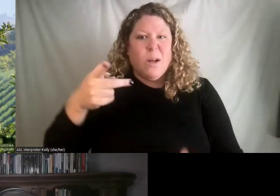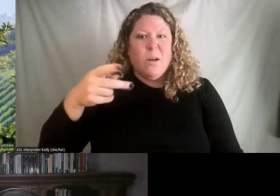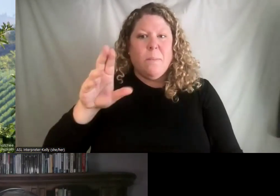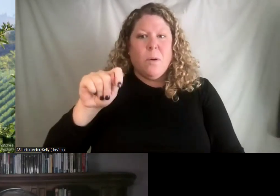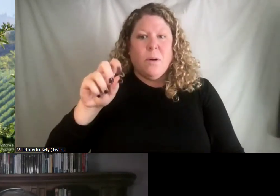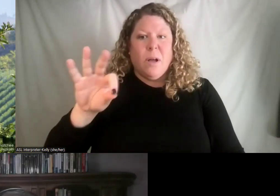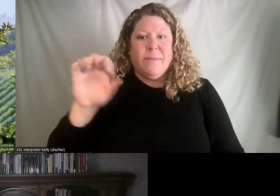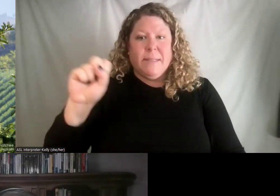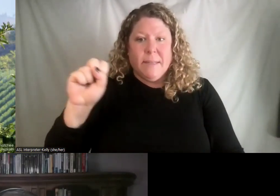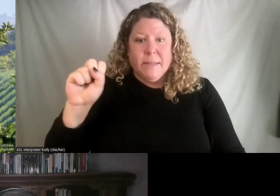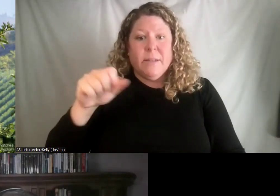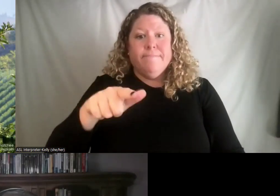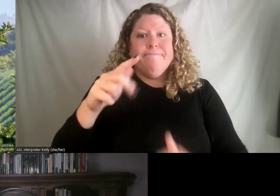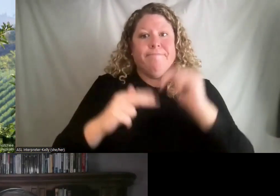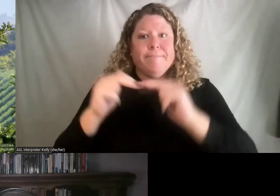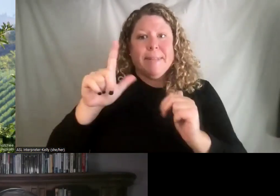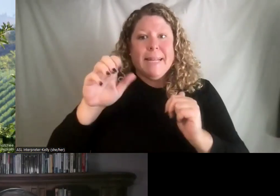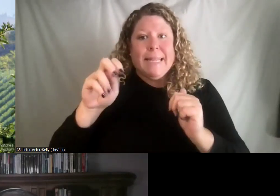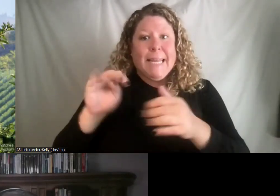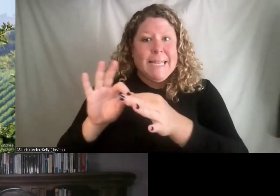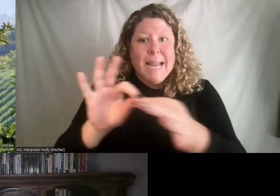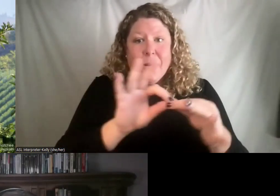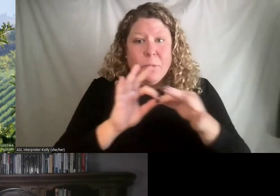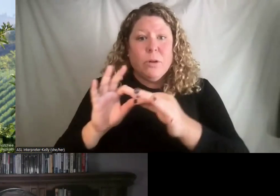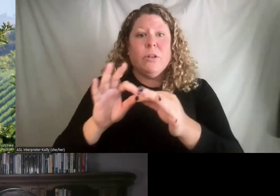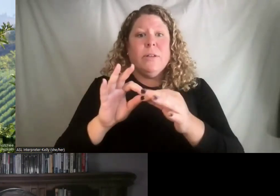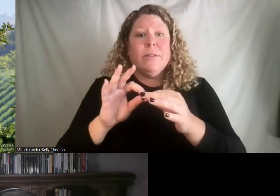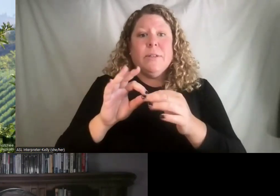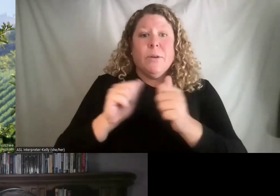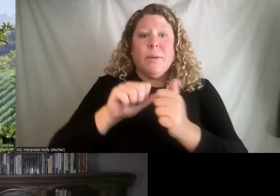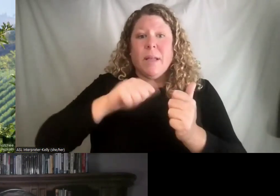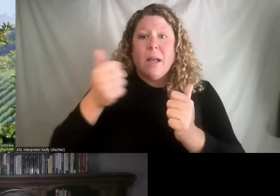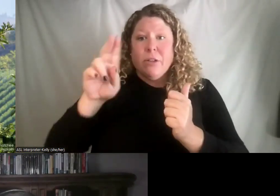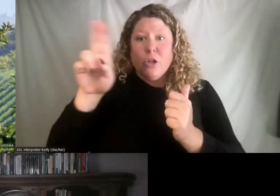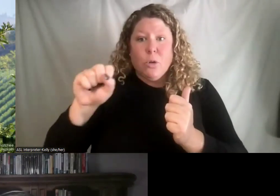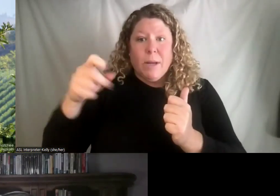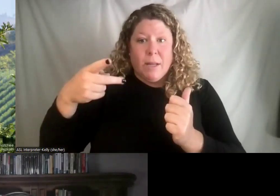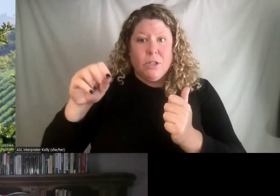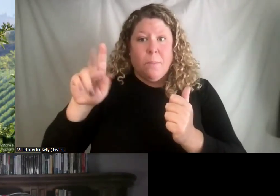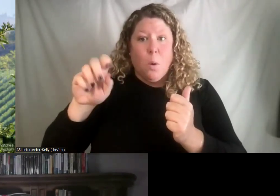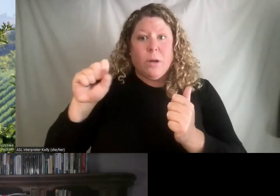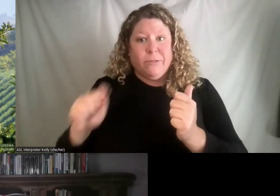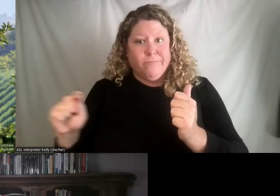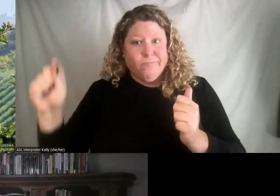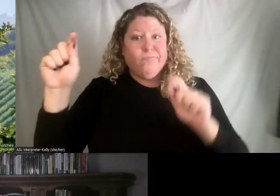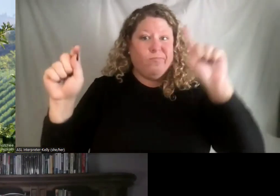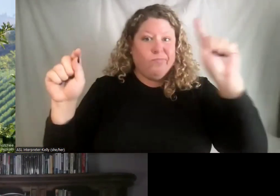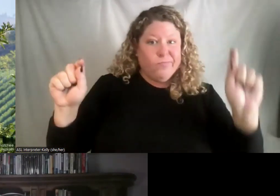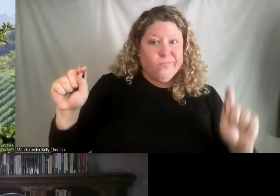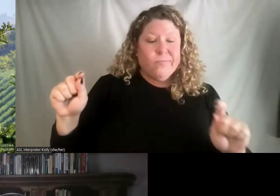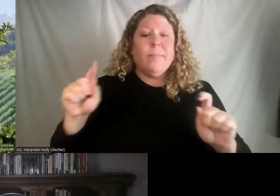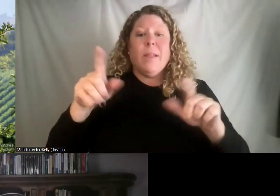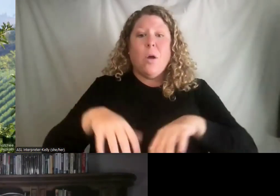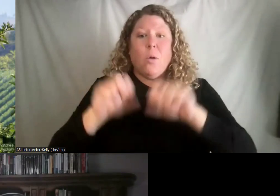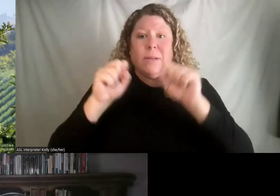He has built a lean network with other U.S. ports, hosts the annual Virtual Lean Summit